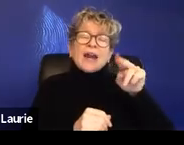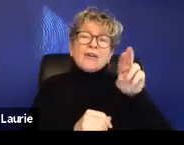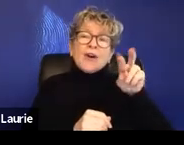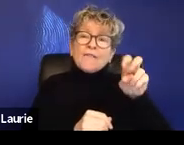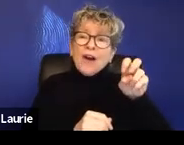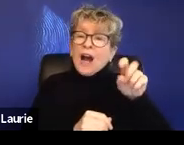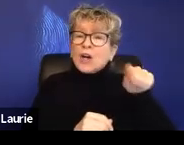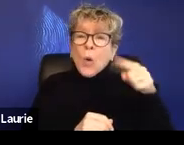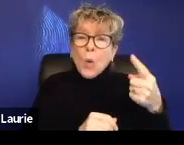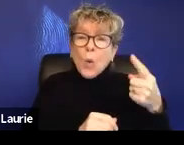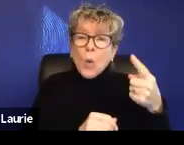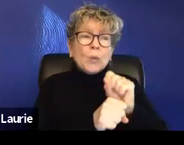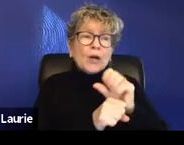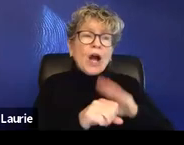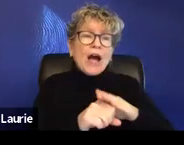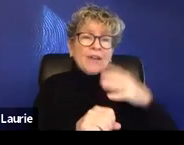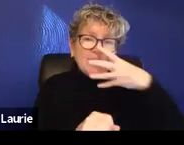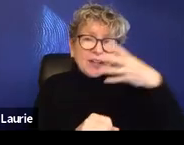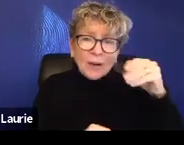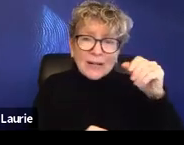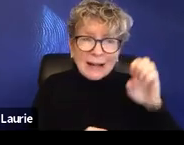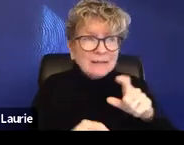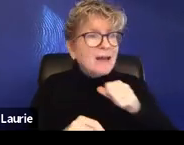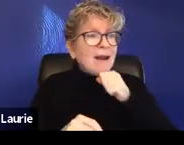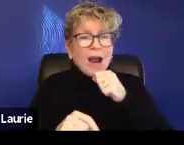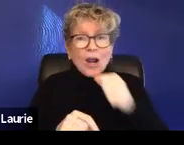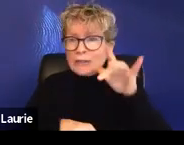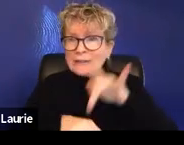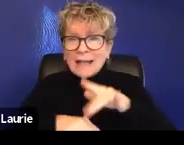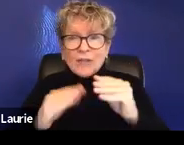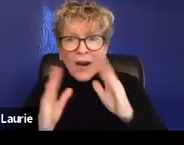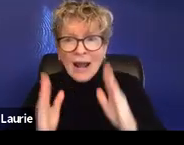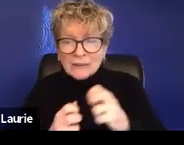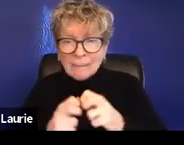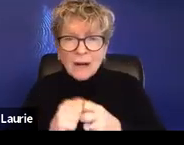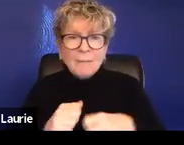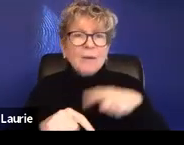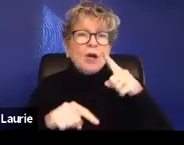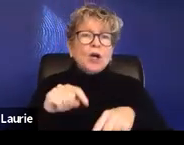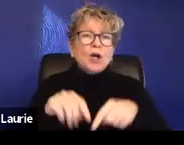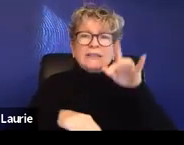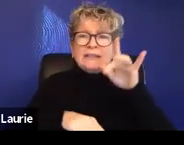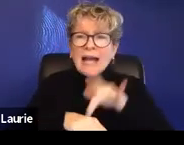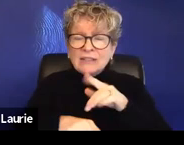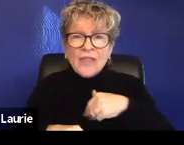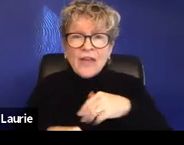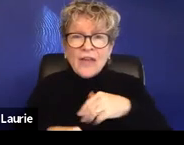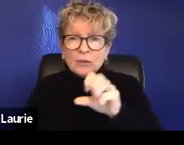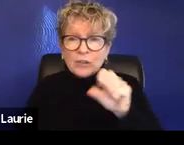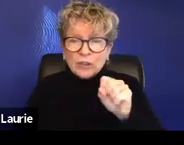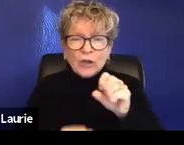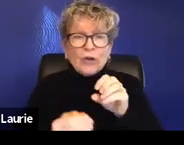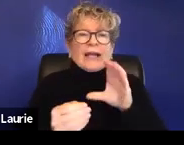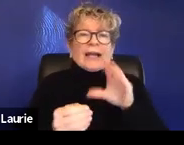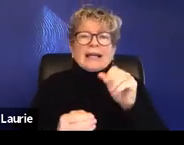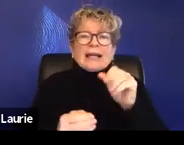couldn't work on their housing case. I couldn't work on their social security case. When I was a public defender, I could only work on my client's criminal